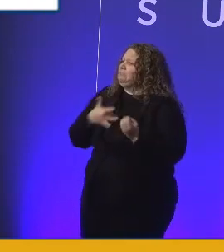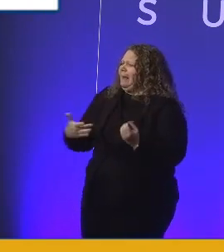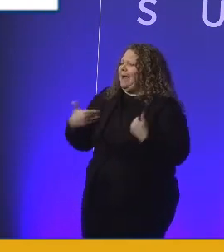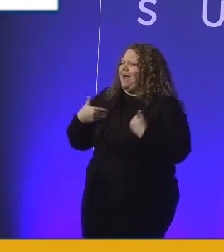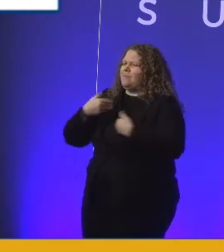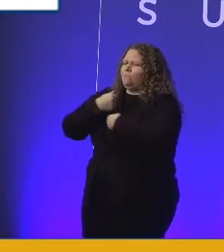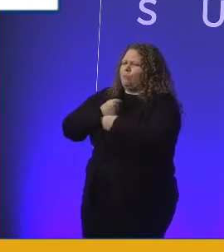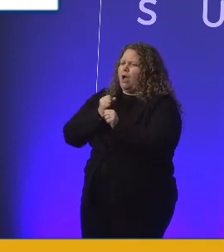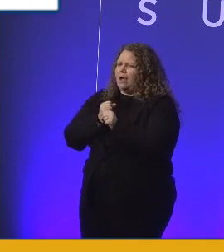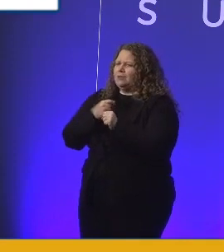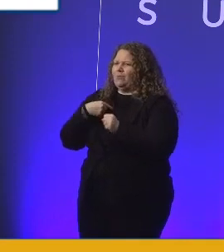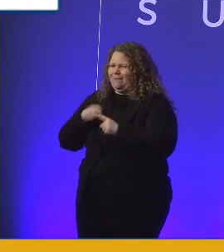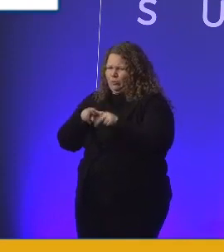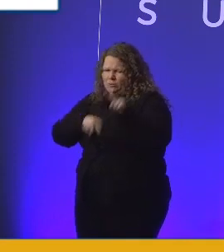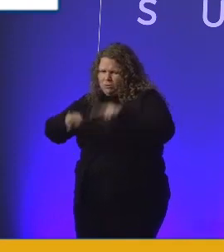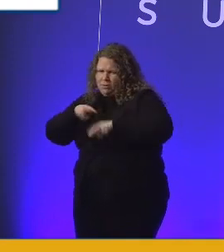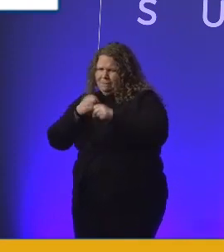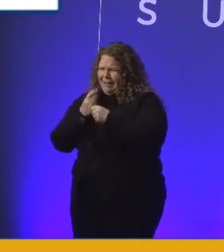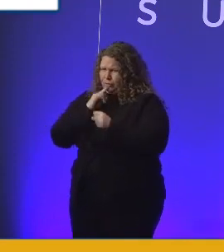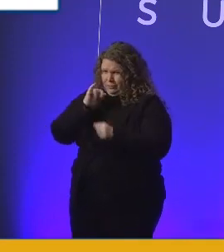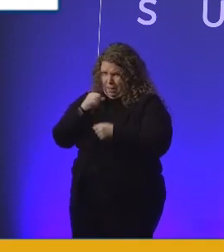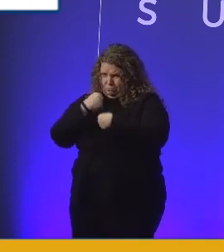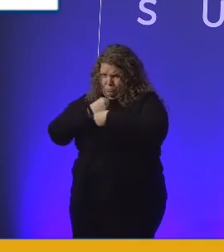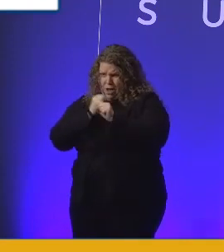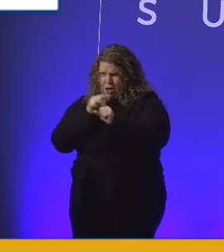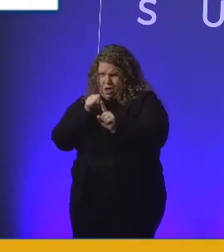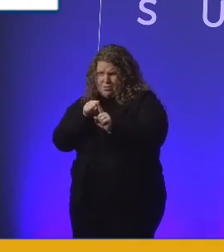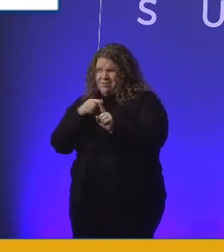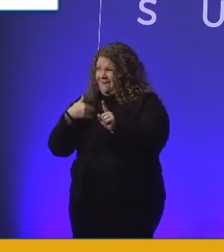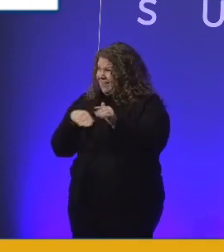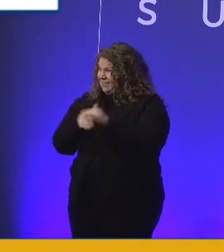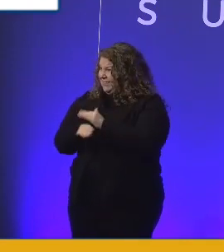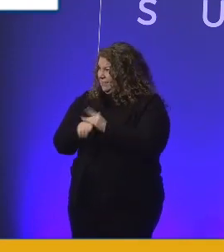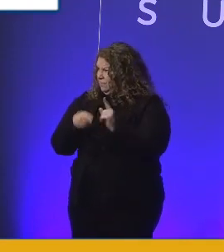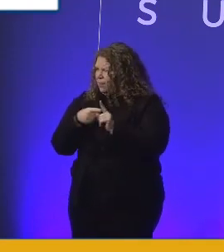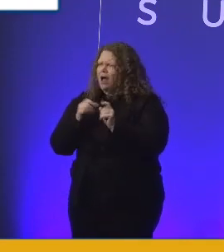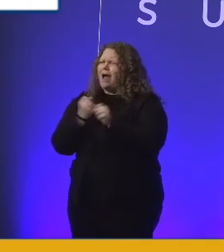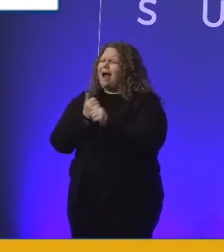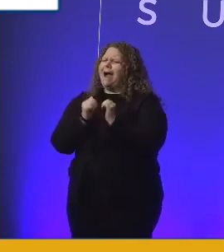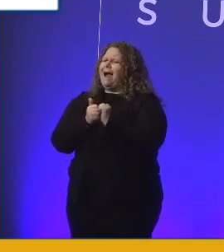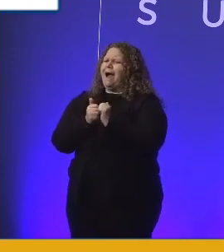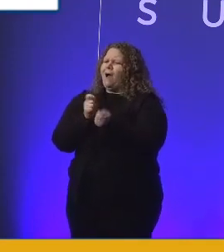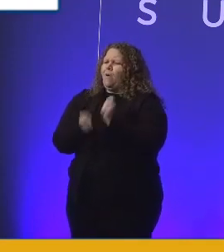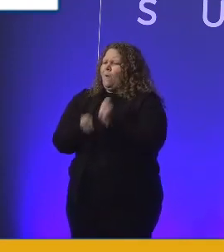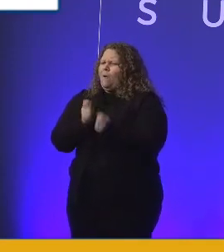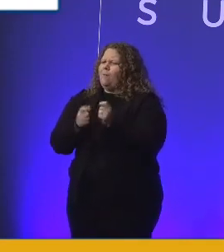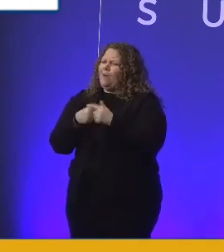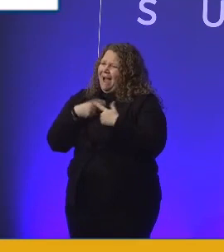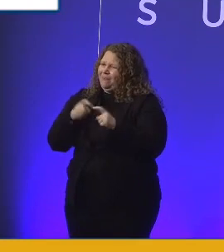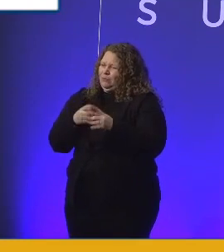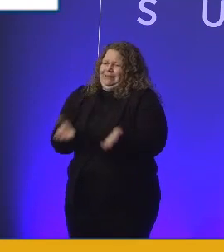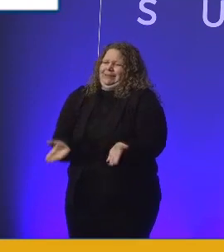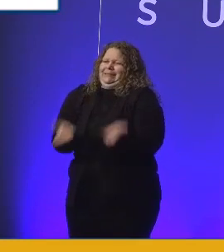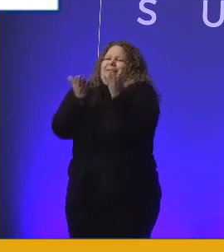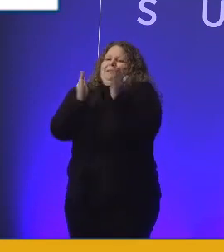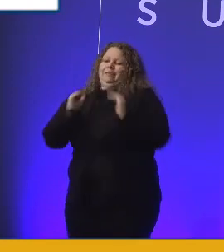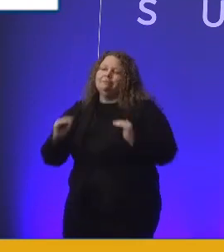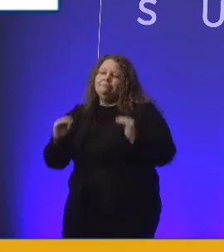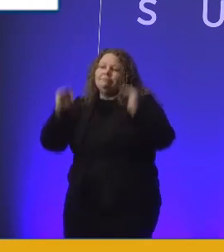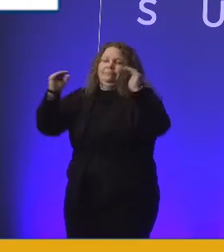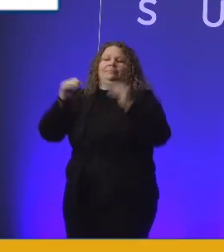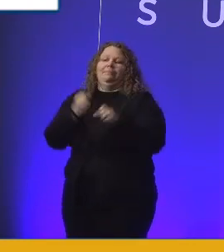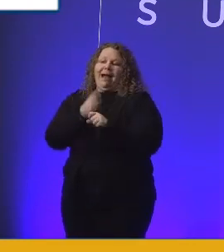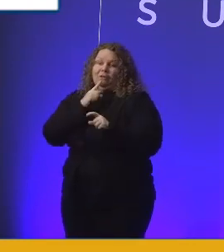and confidently to make that accessible. The only way we do that is by amplifying the workforces that already sell that product and drive that product